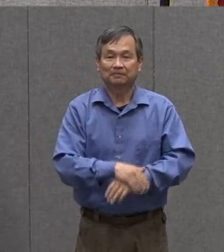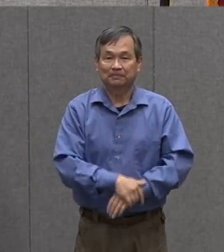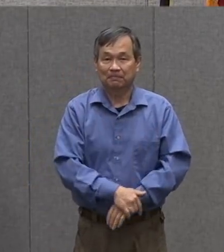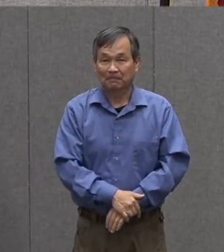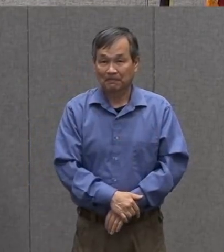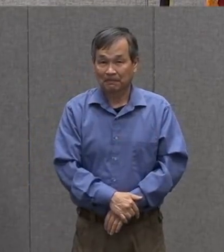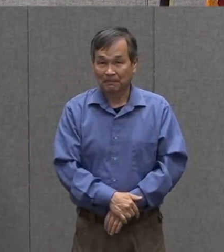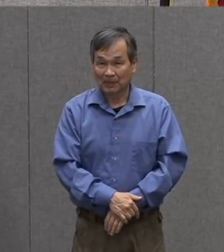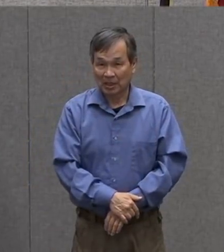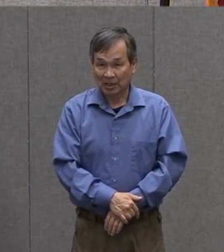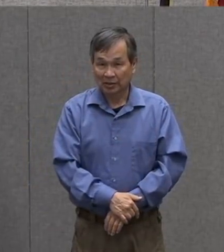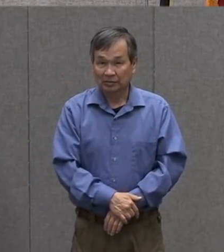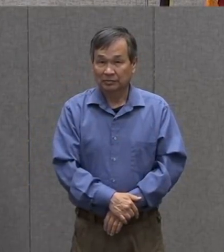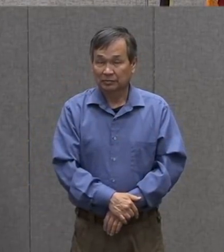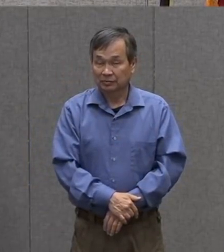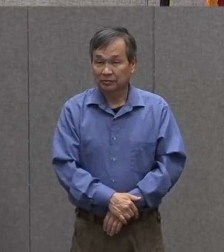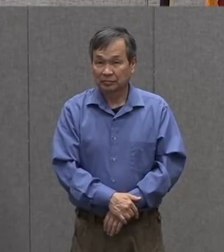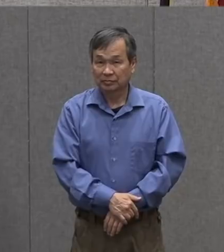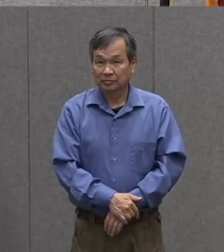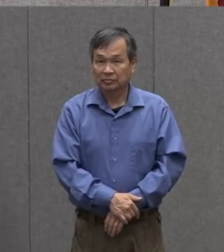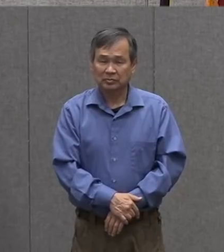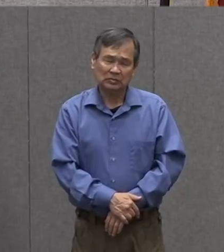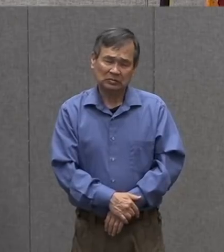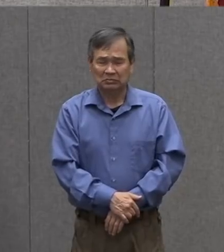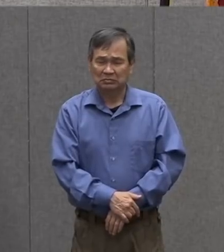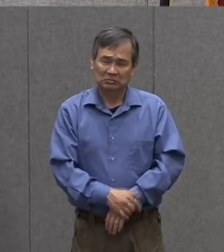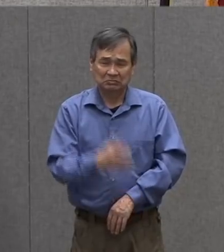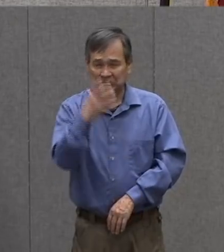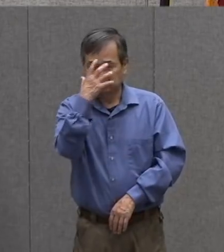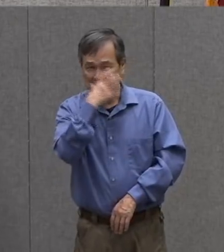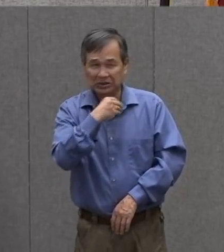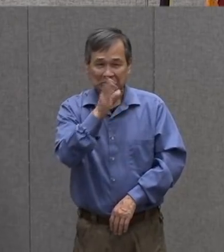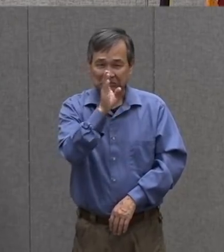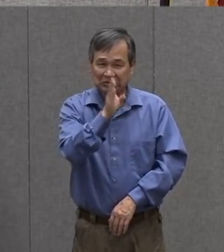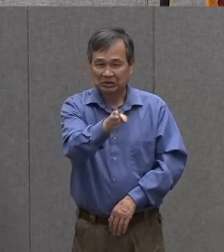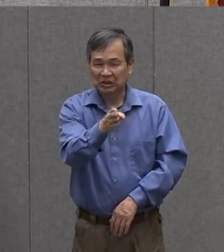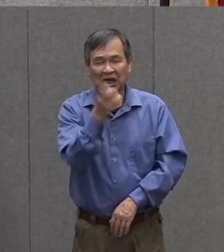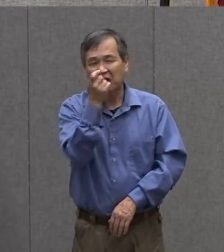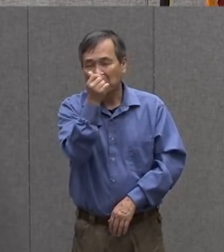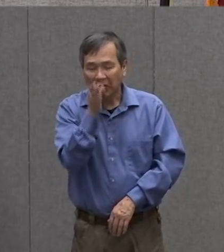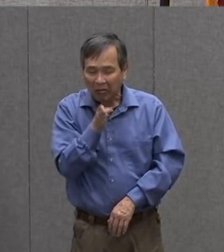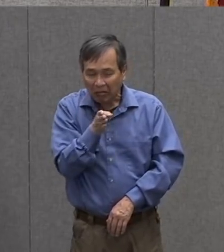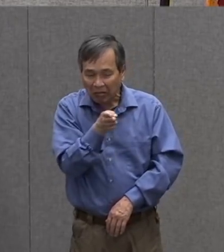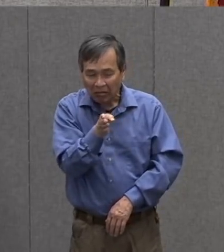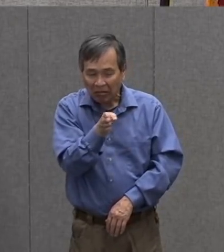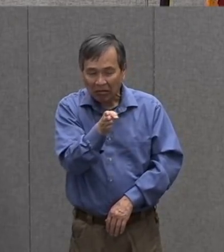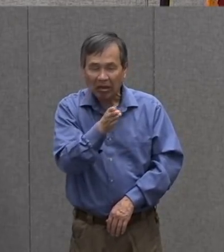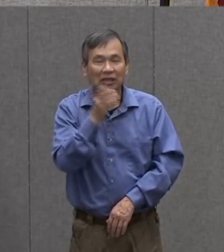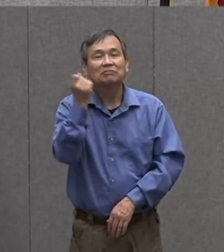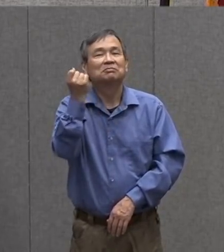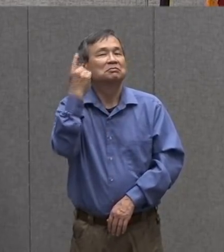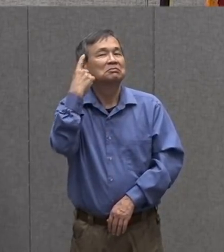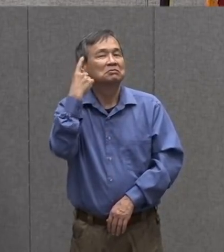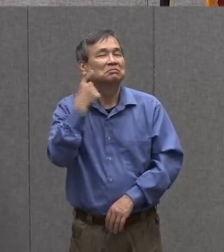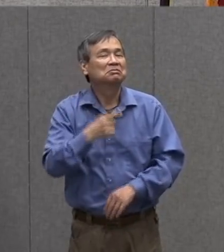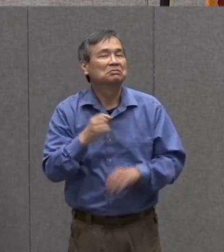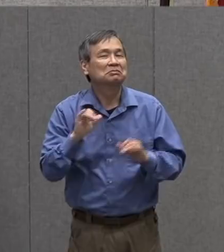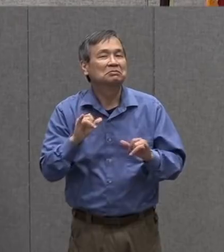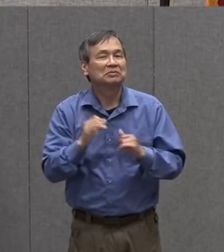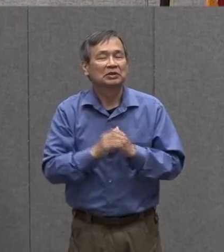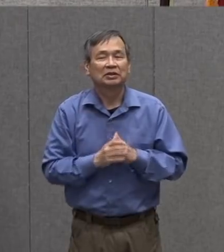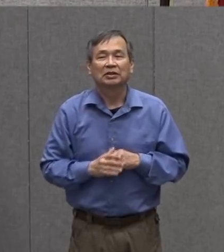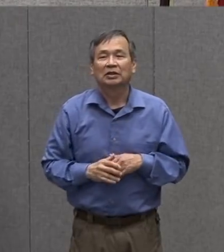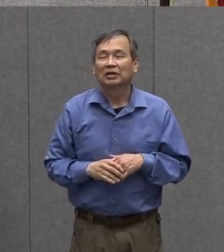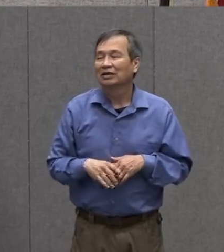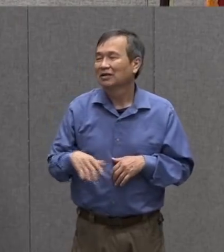it stays in a straight ish line this one's not so straight but you understand the concept's still there and our